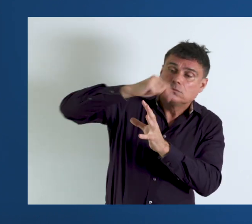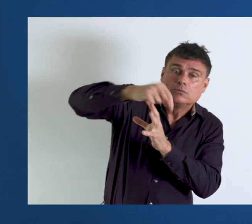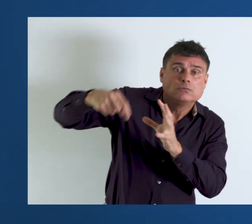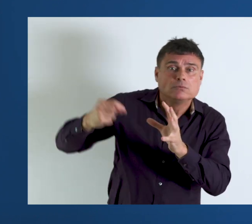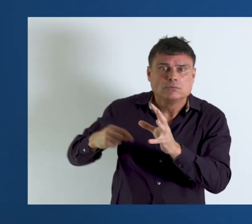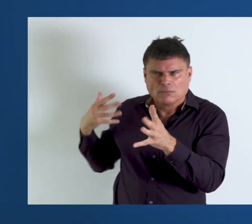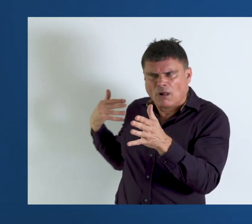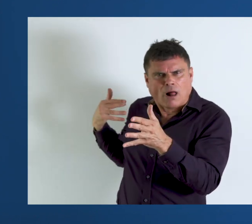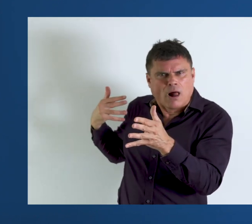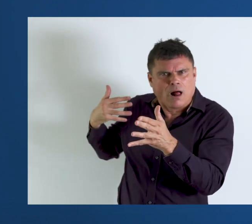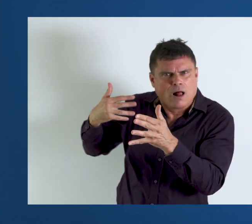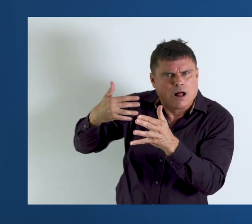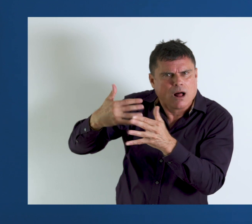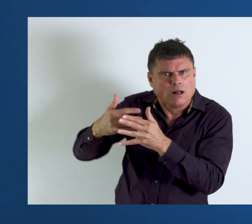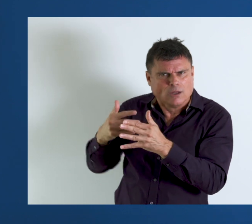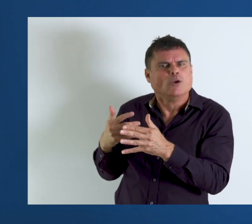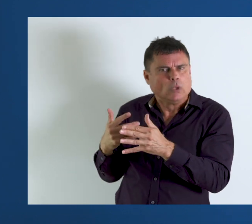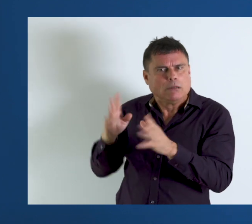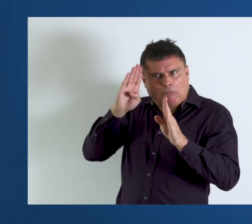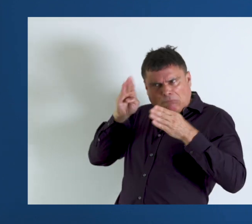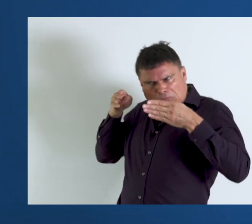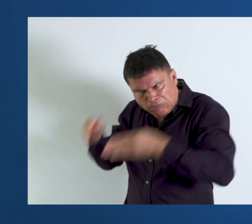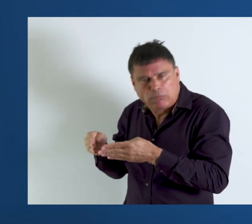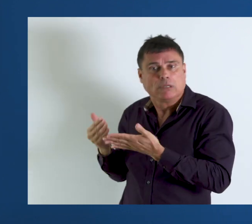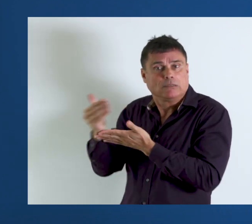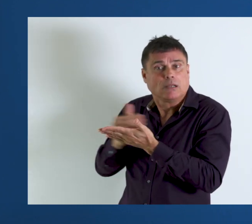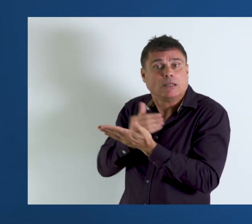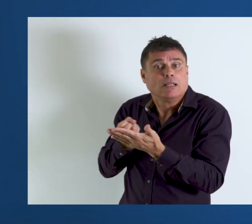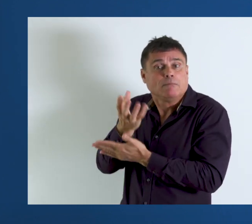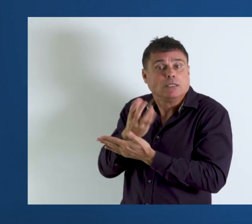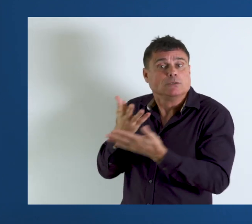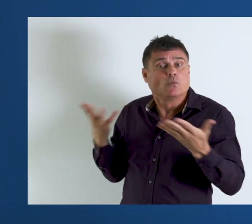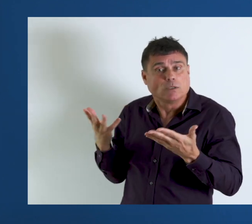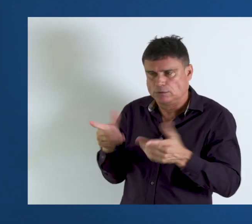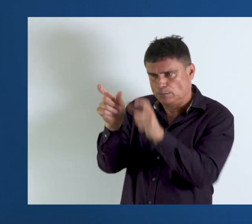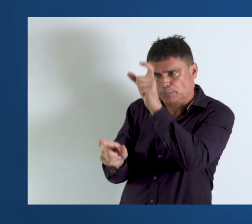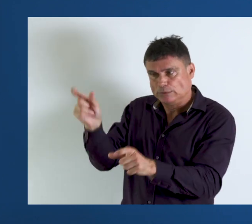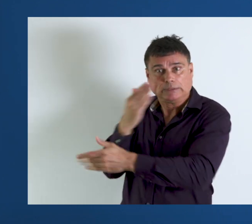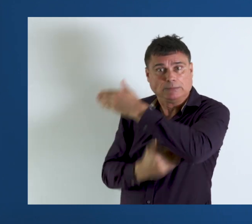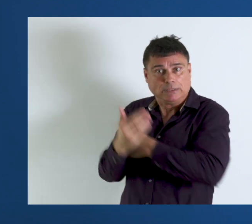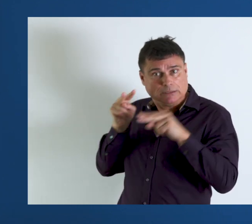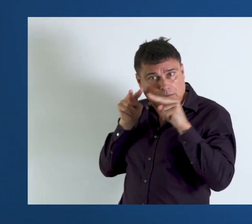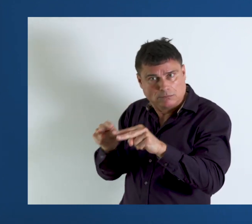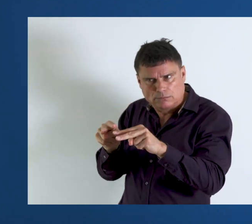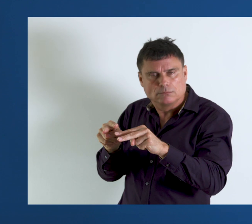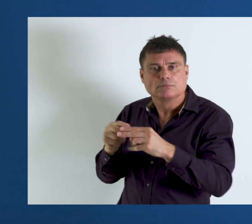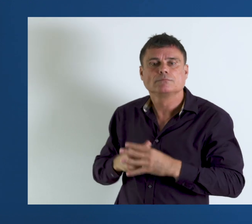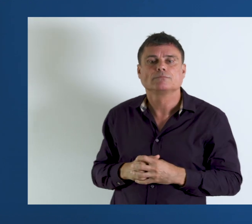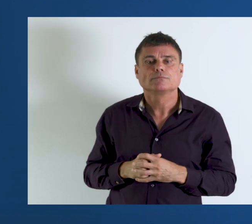in the world at some point have had the preoccupation of gathering information on persons with disabilities.